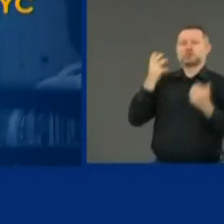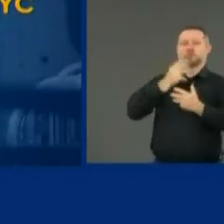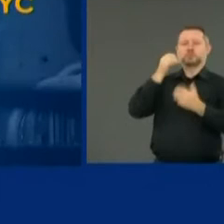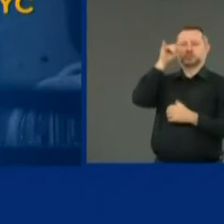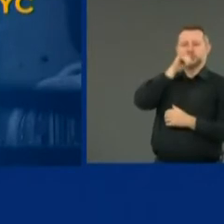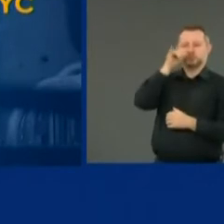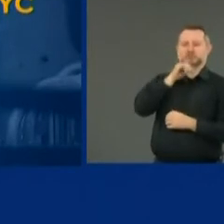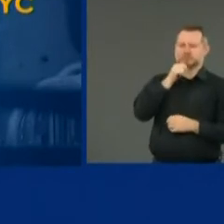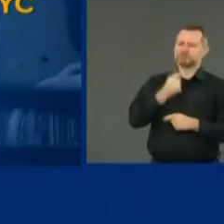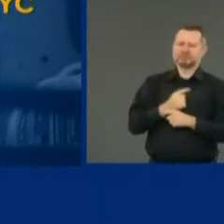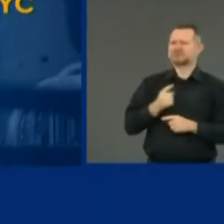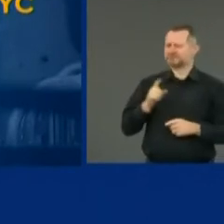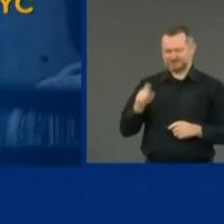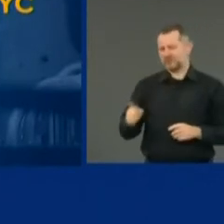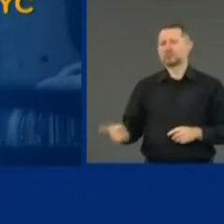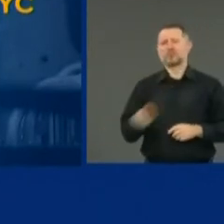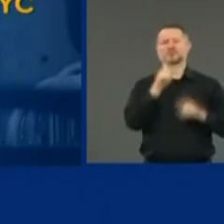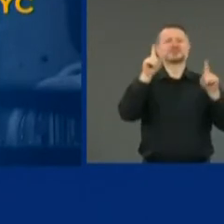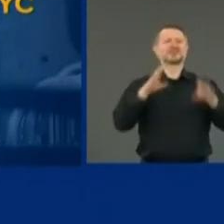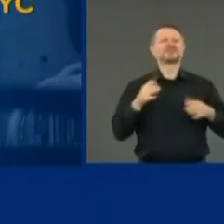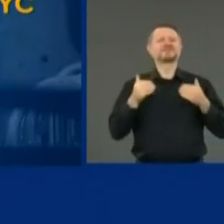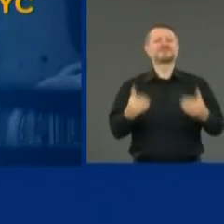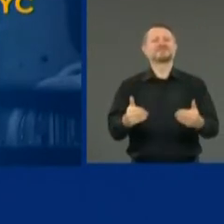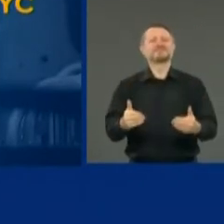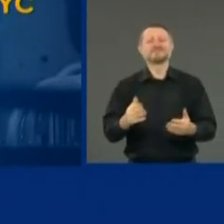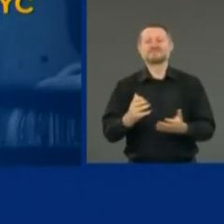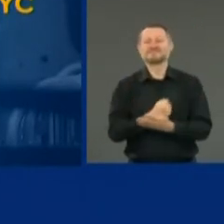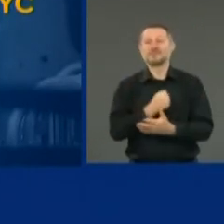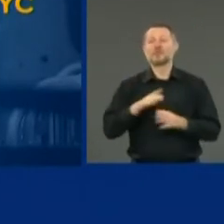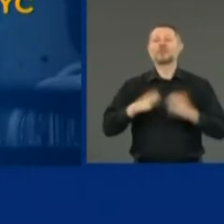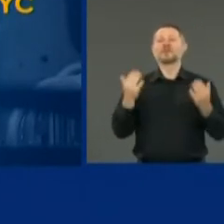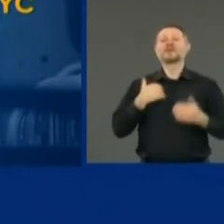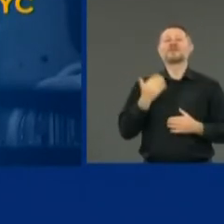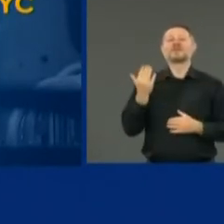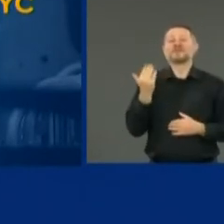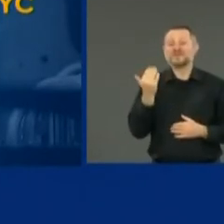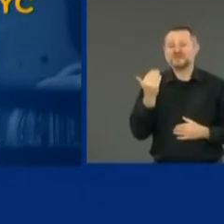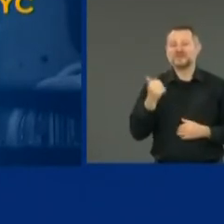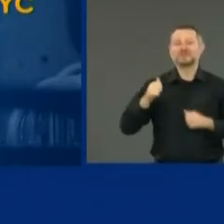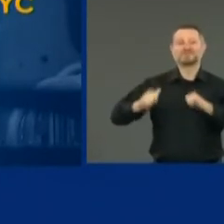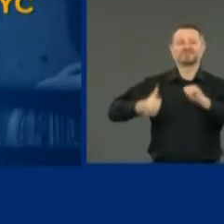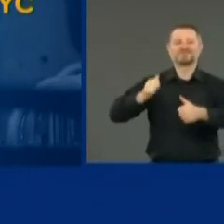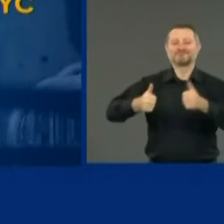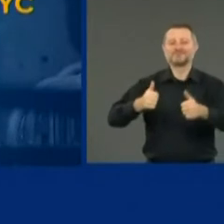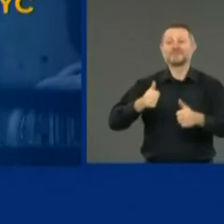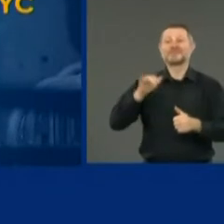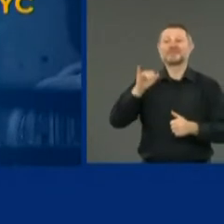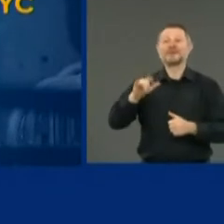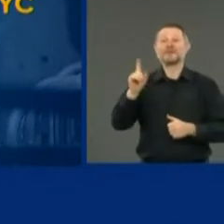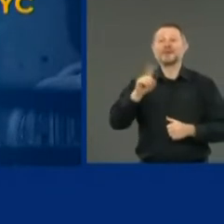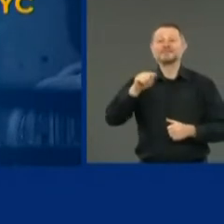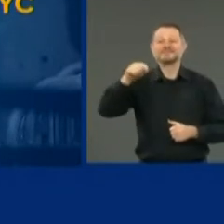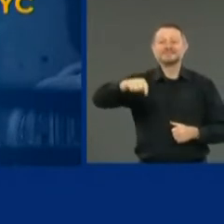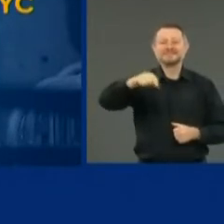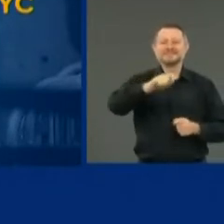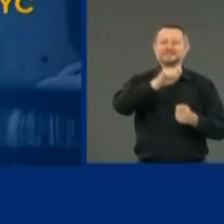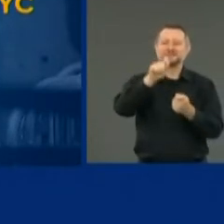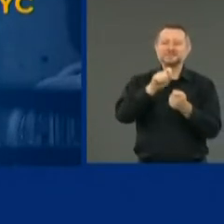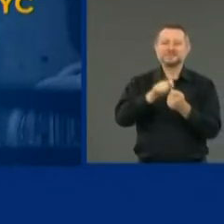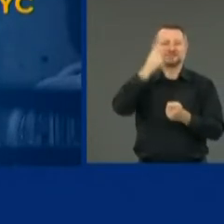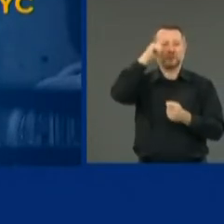test. Get a test. We're going to open 15 sites that are dedicated just to protesters